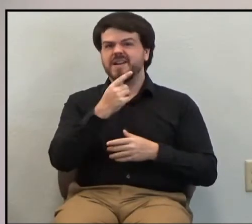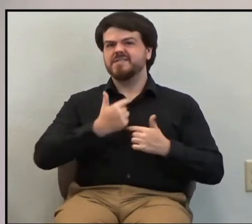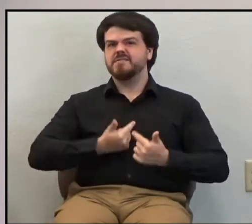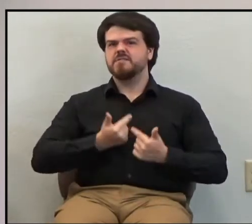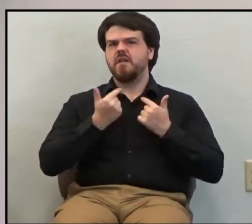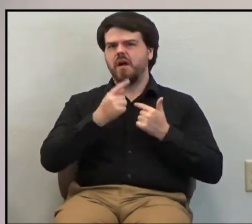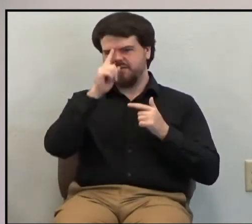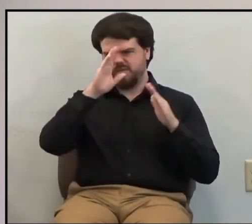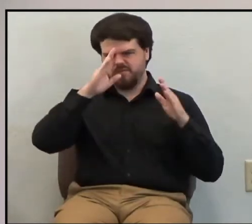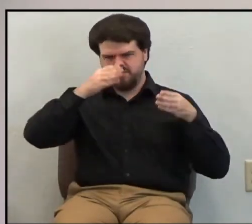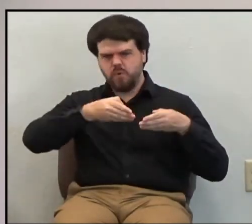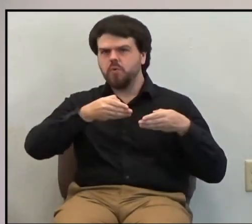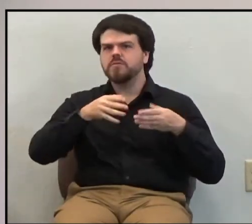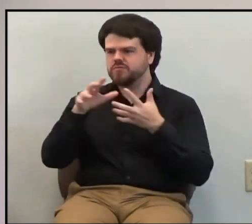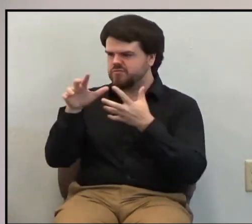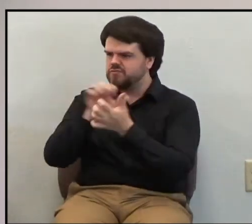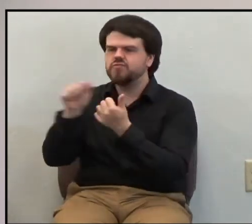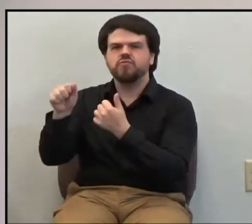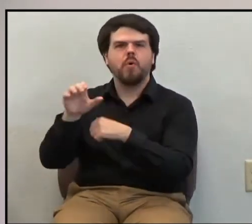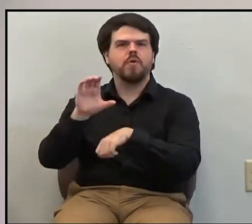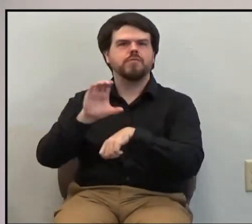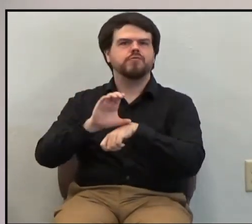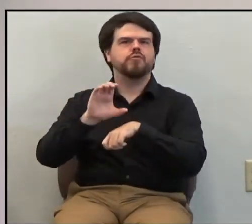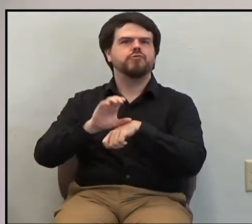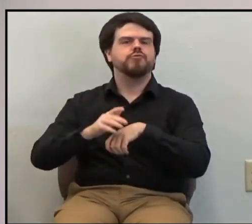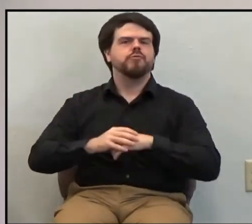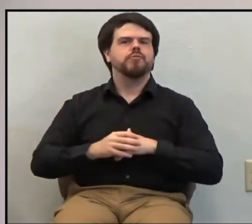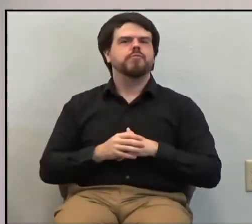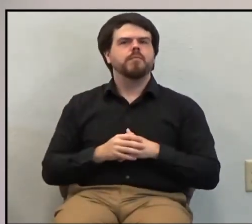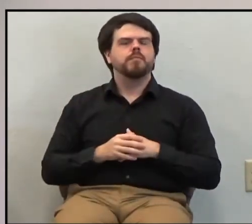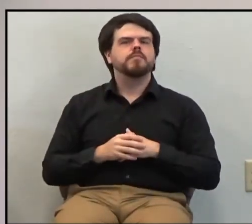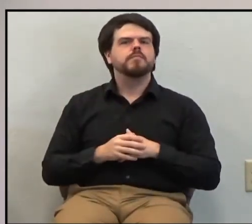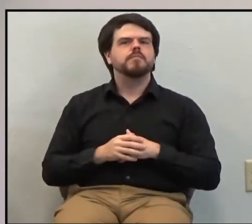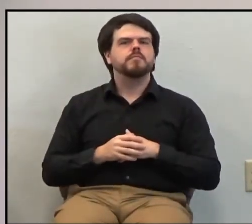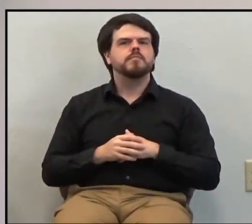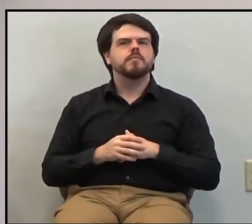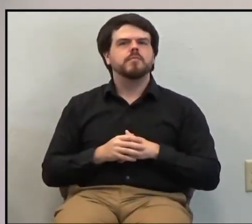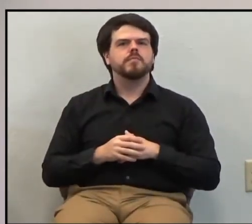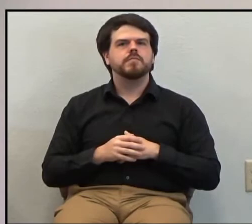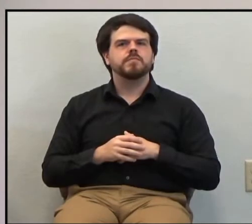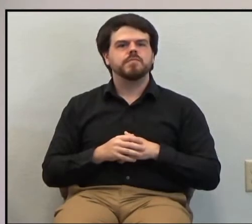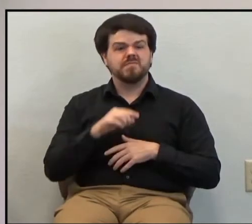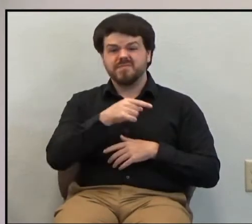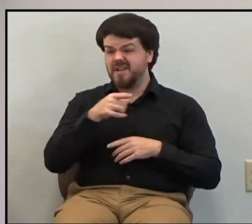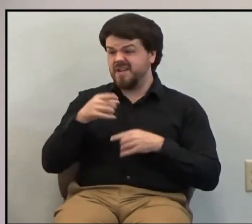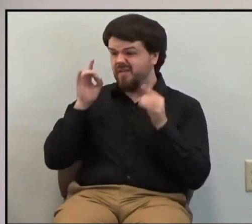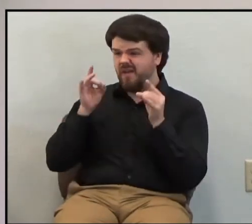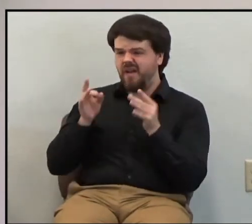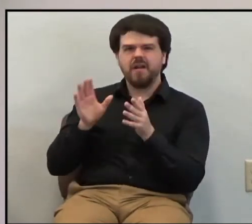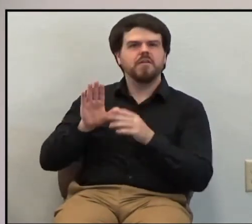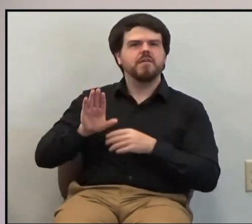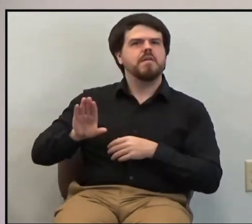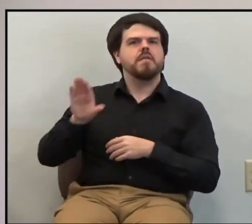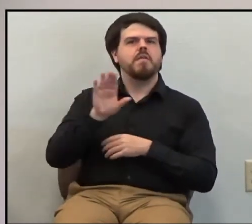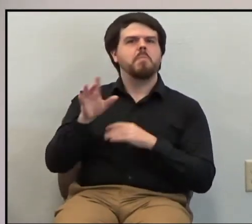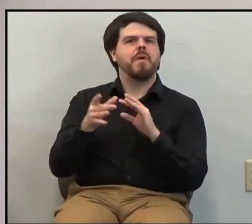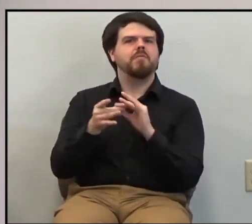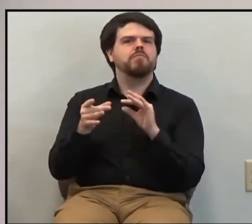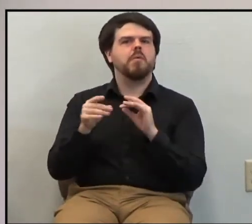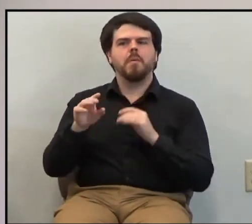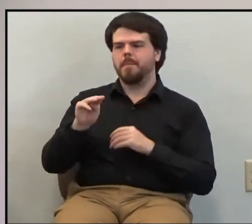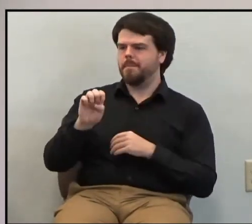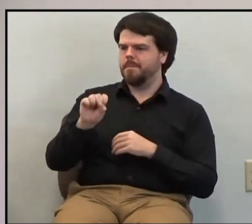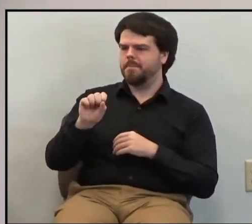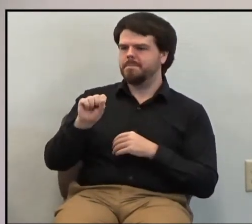life to the destruction of the church because he hated its message. He hated the